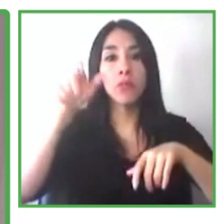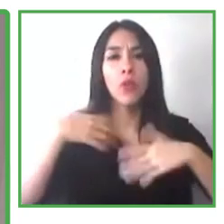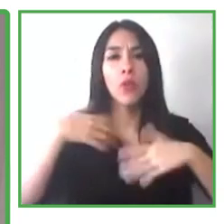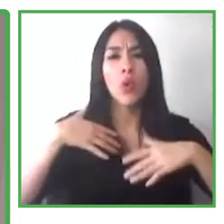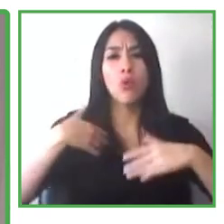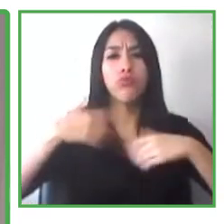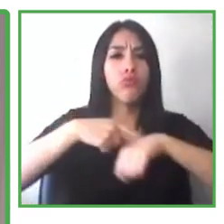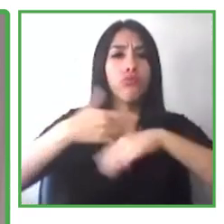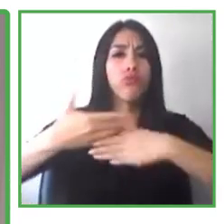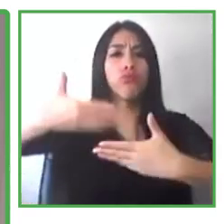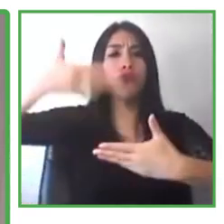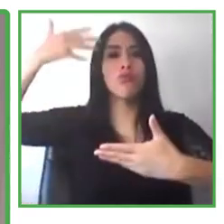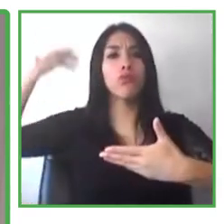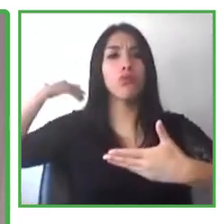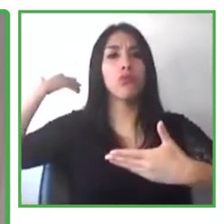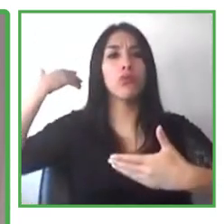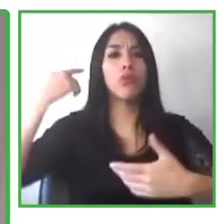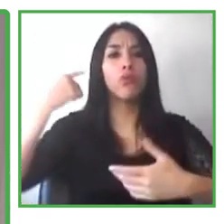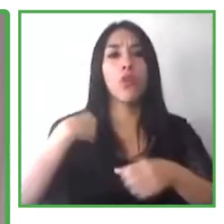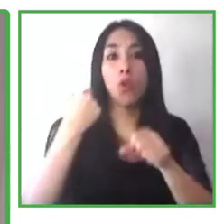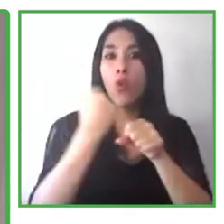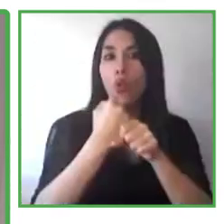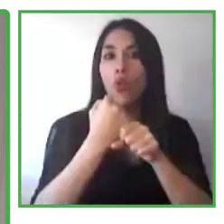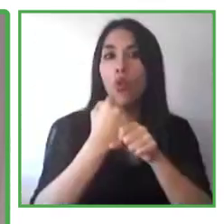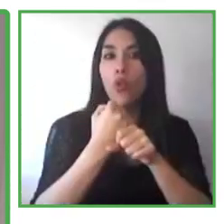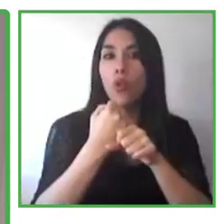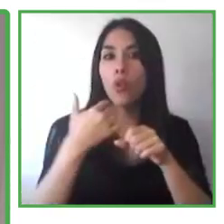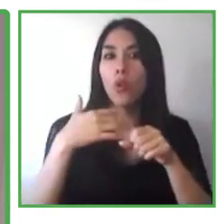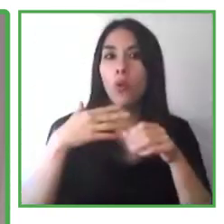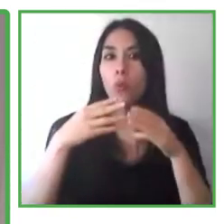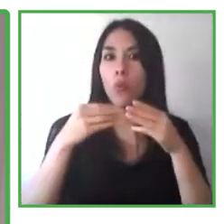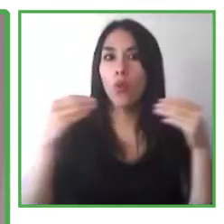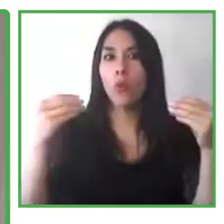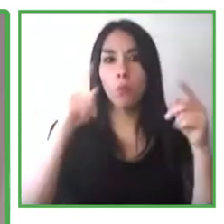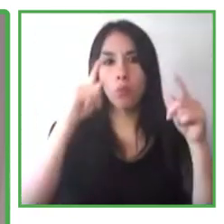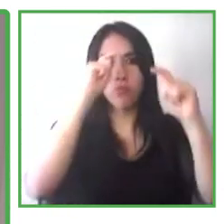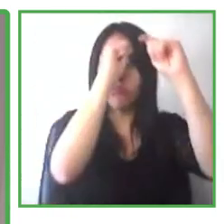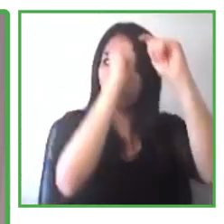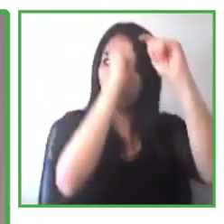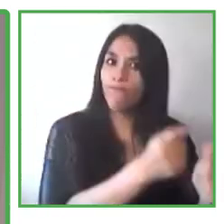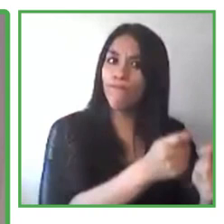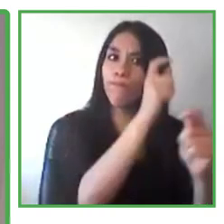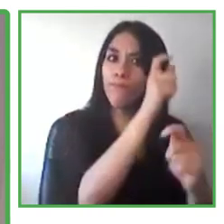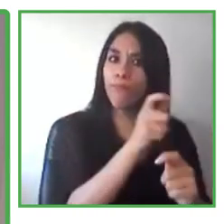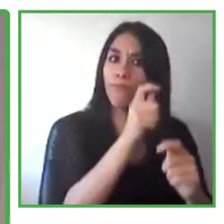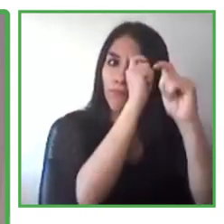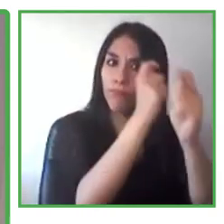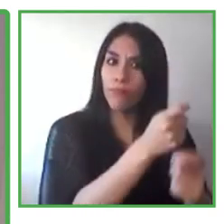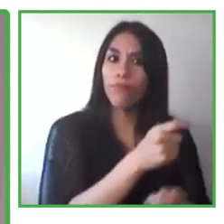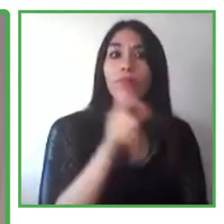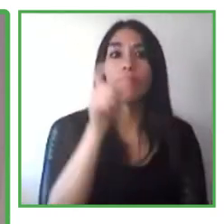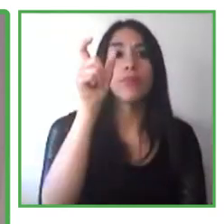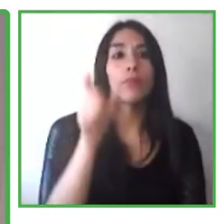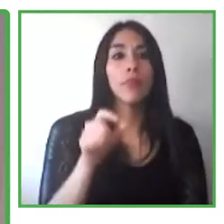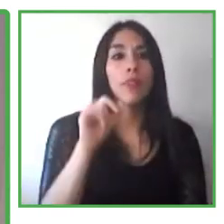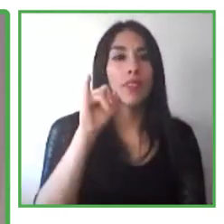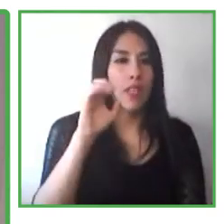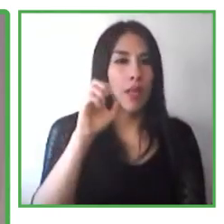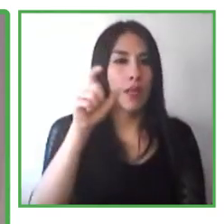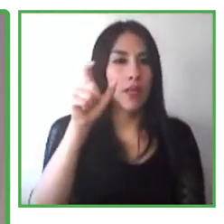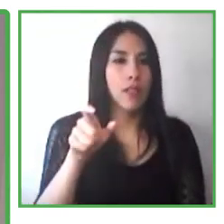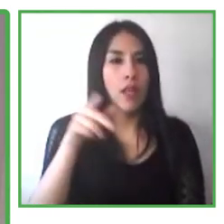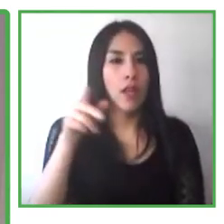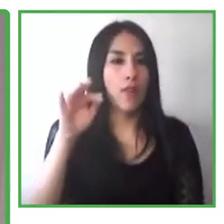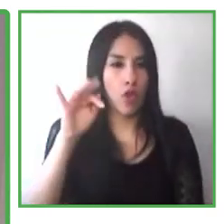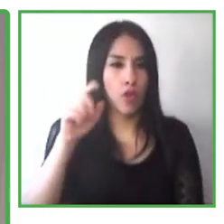Microsoft. As many of us know, Microsoft is a global leader in disability inclusion and doing some amazing things for people with disabilities.